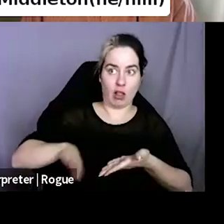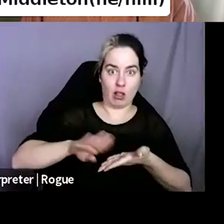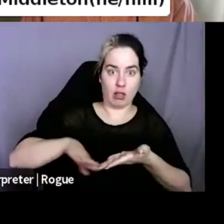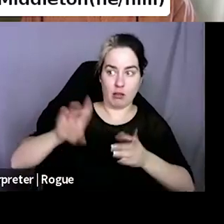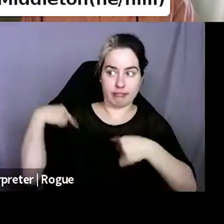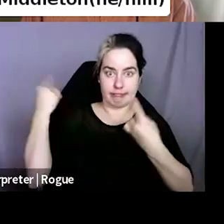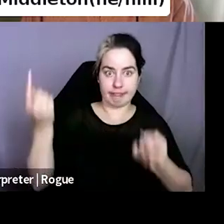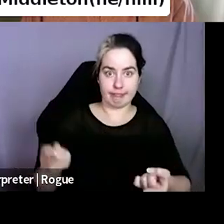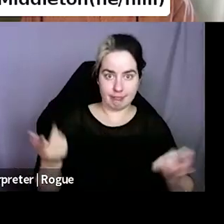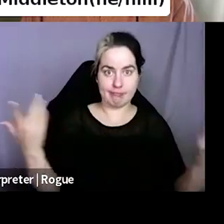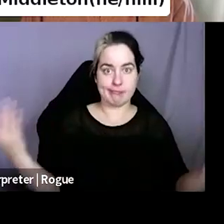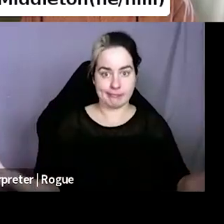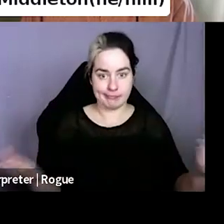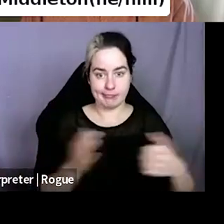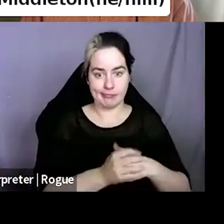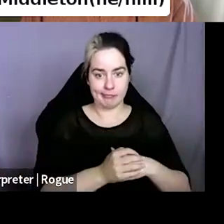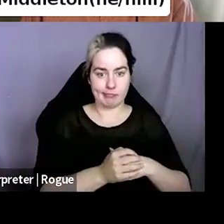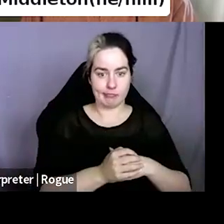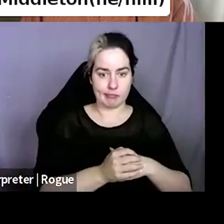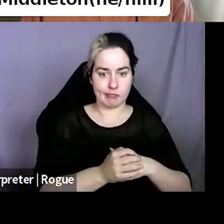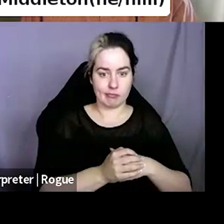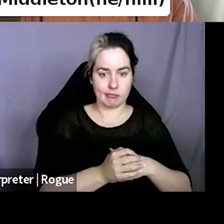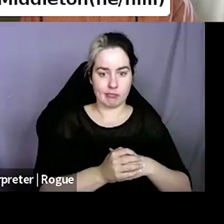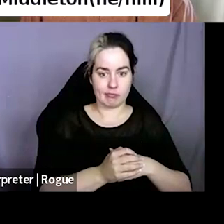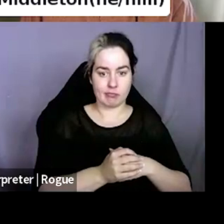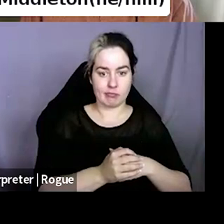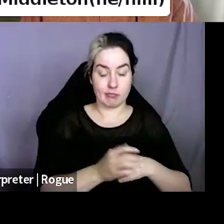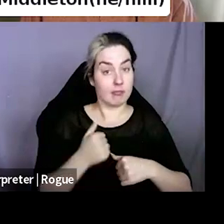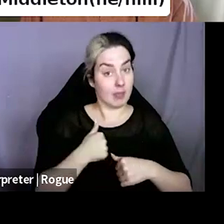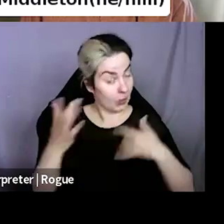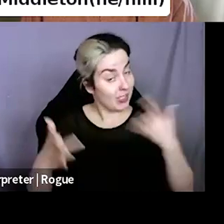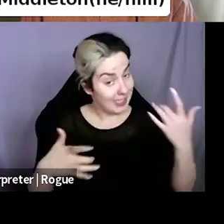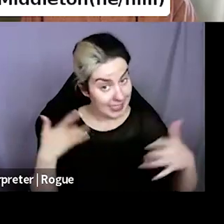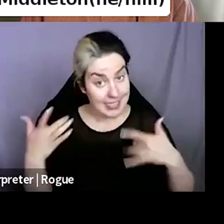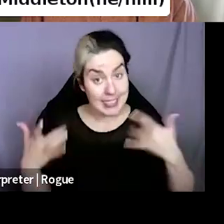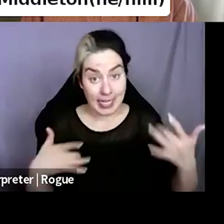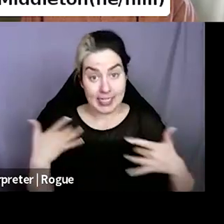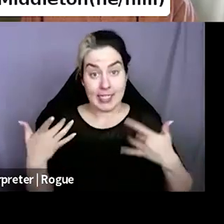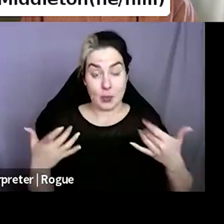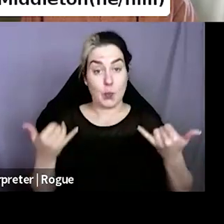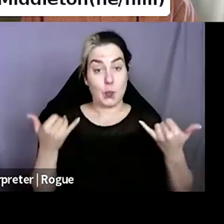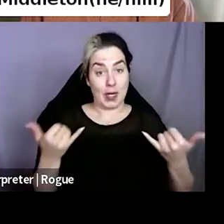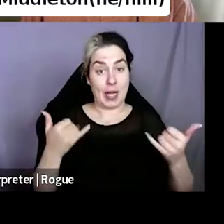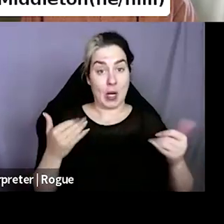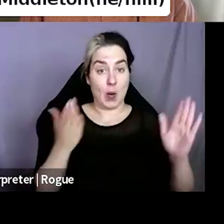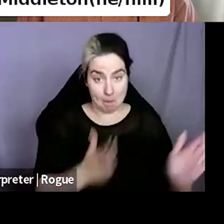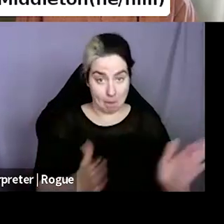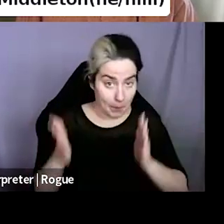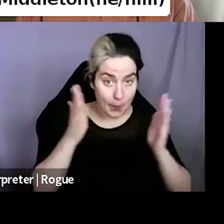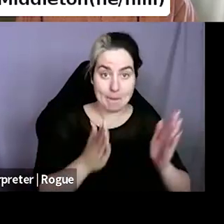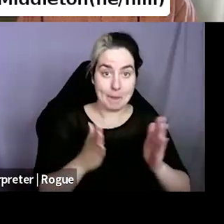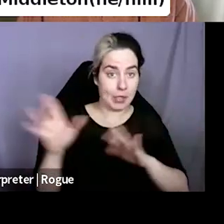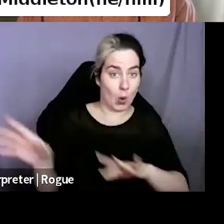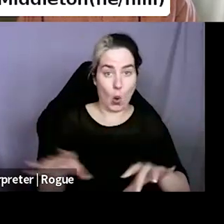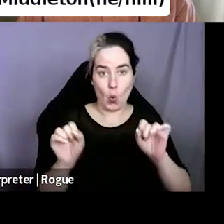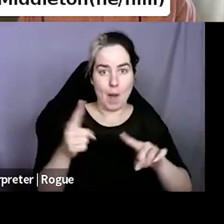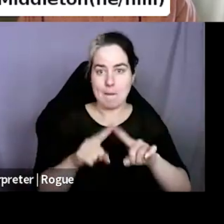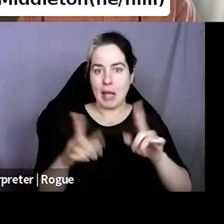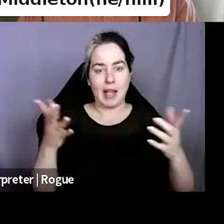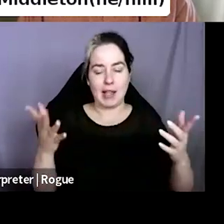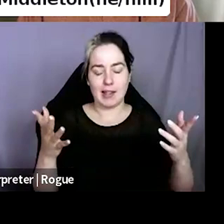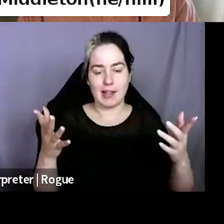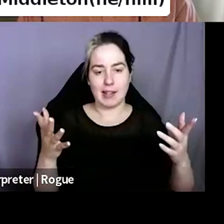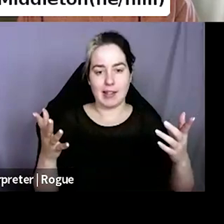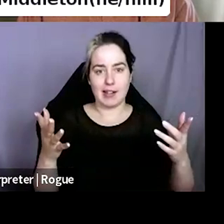you know, I'm, I'm preparing to host an author right now. I'm very excited about, and their team is lovely. But, um, when I go to their